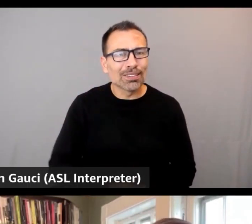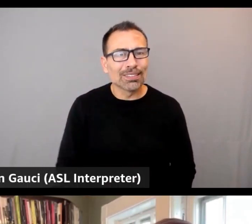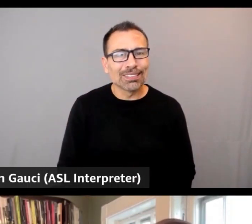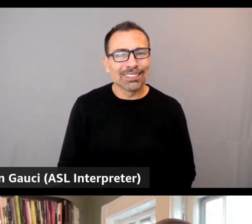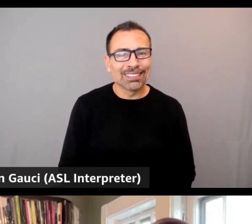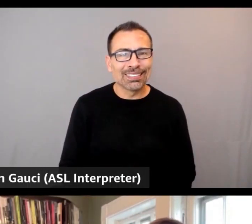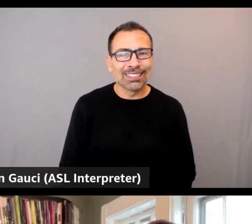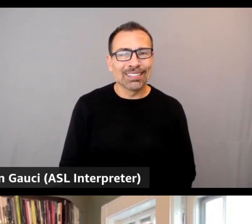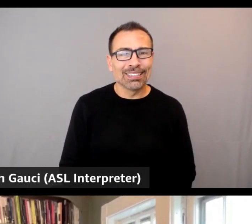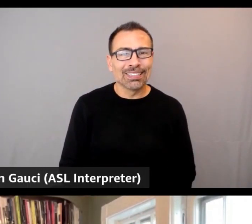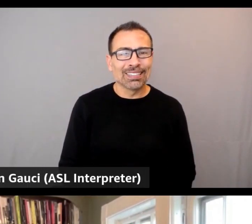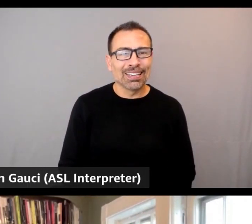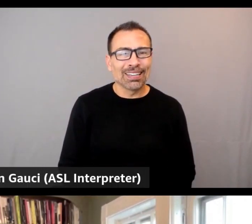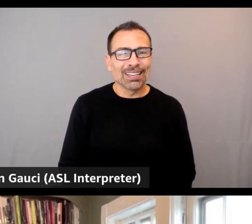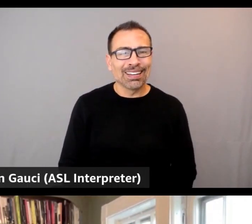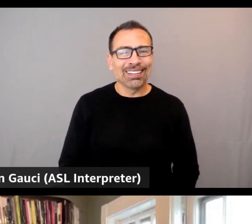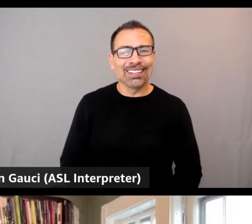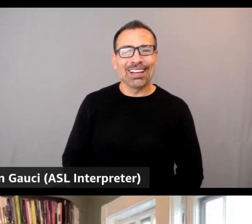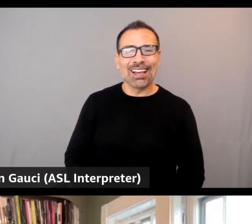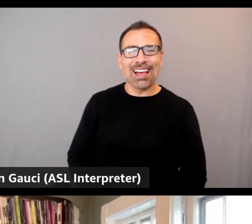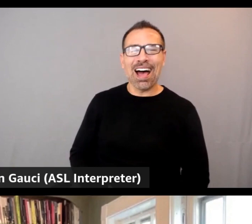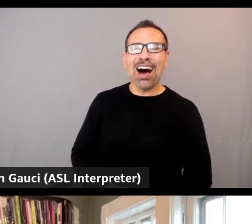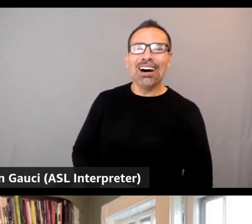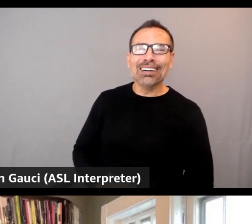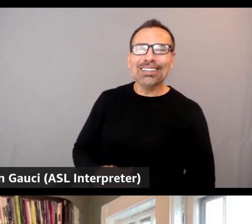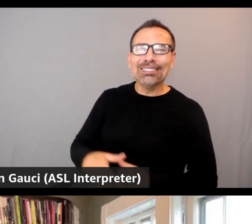You might be on mute. We talked about it.